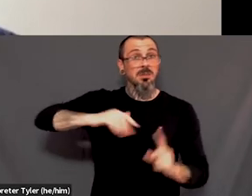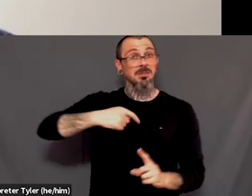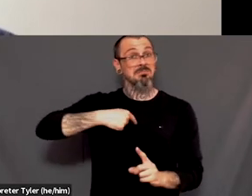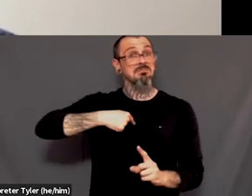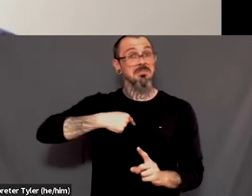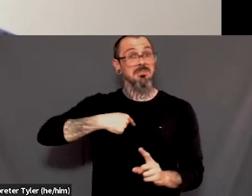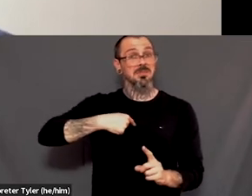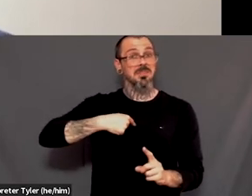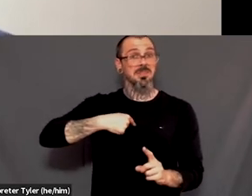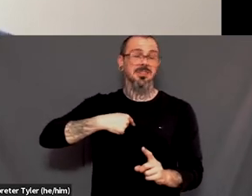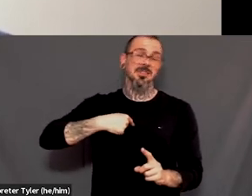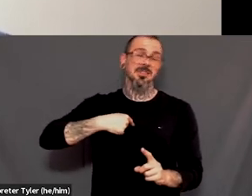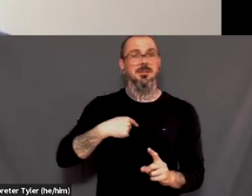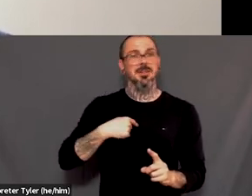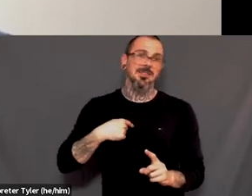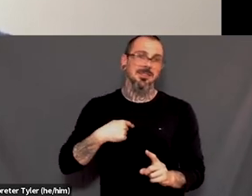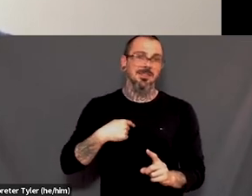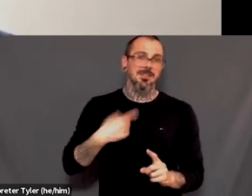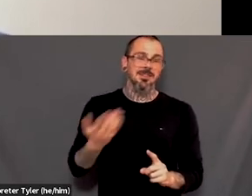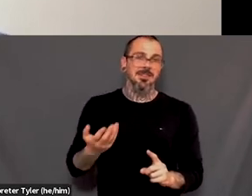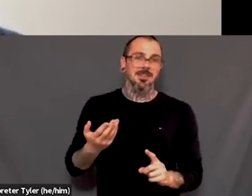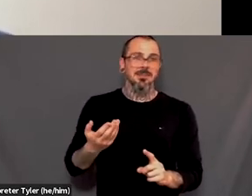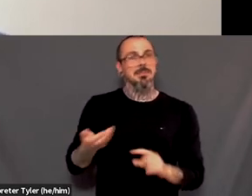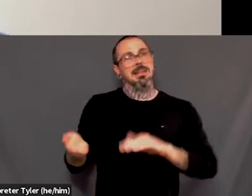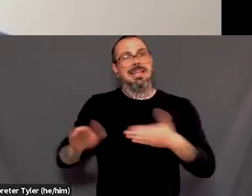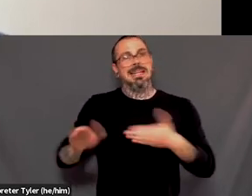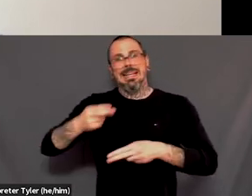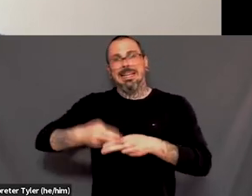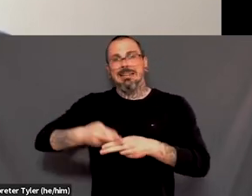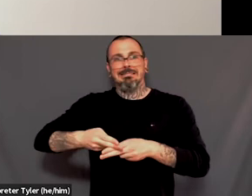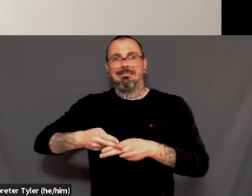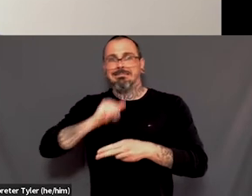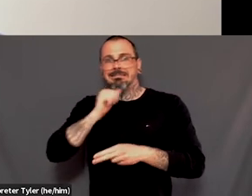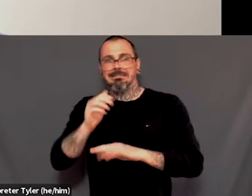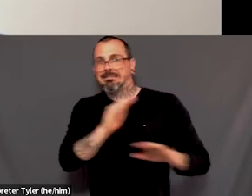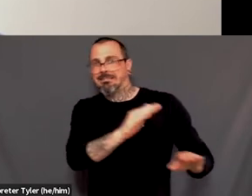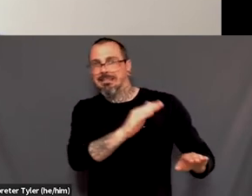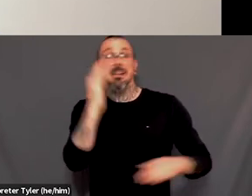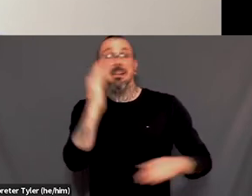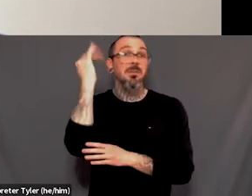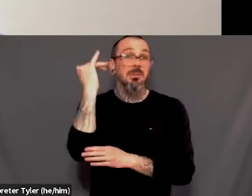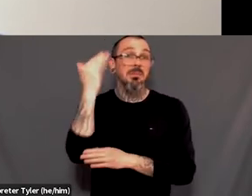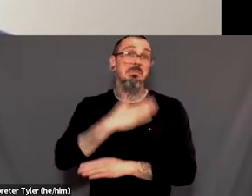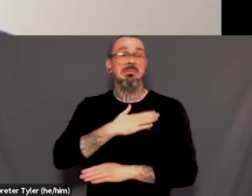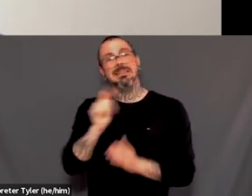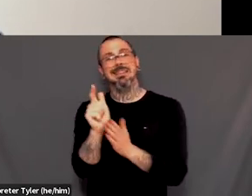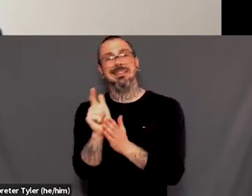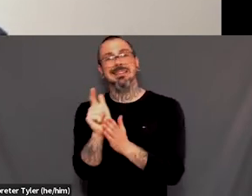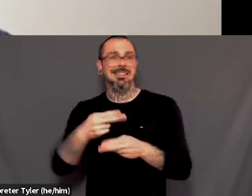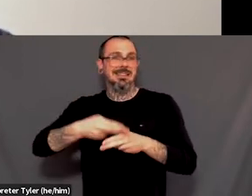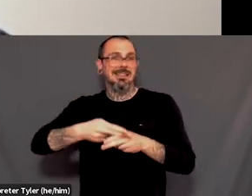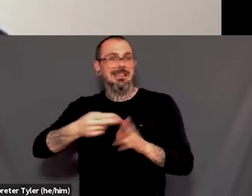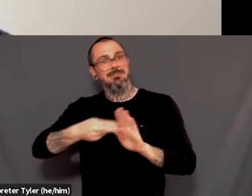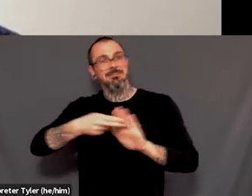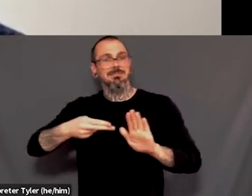as dead named, um, because my legal name still gets used a fair amount and I'm okay with it in some settings.